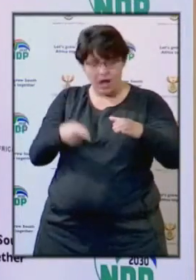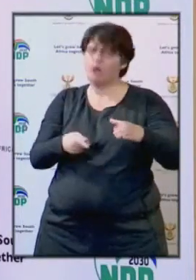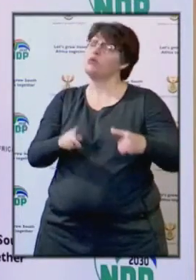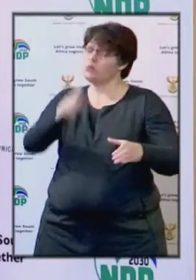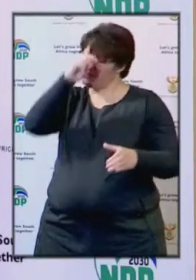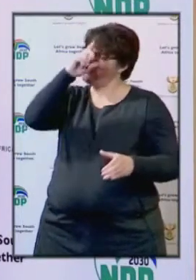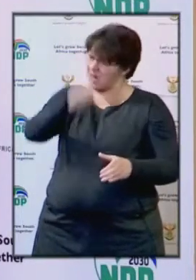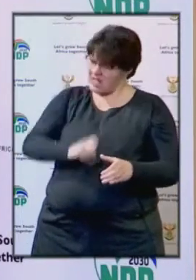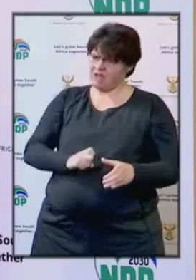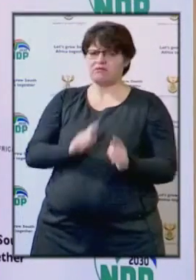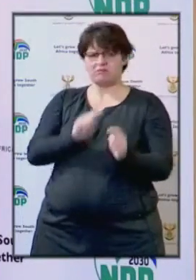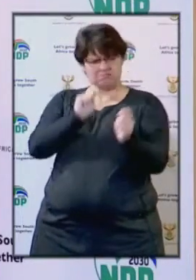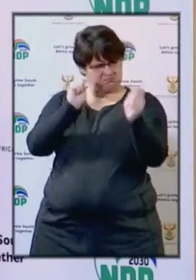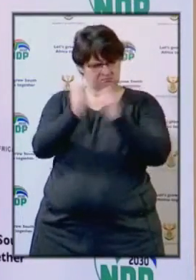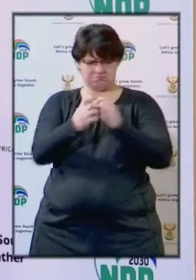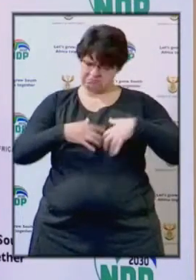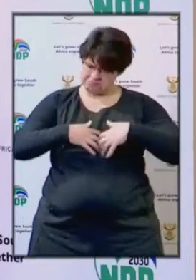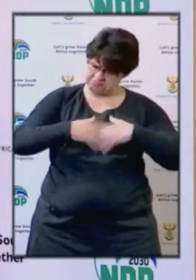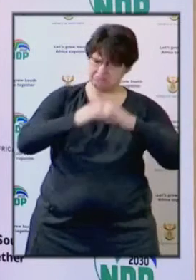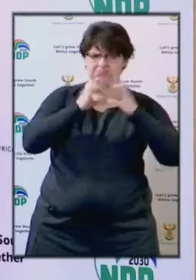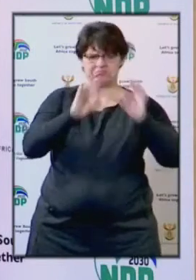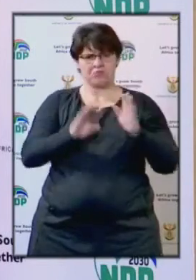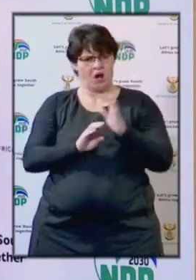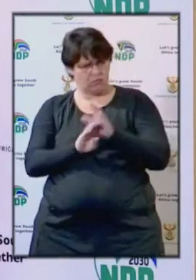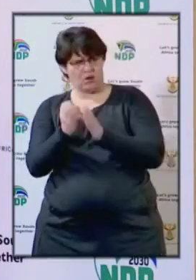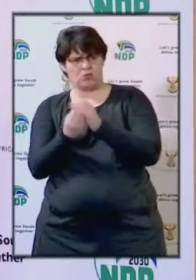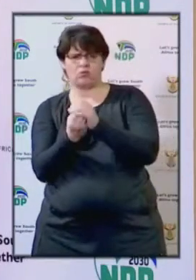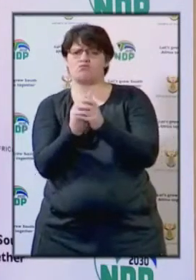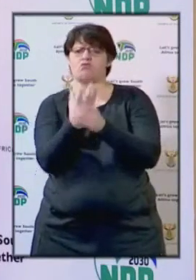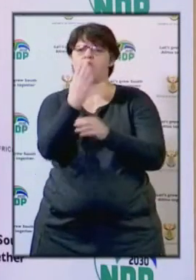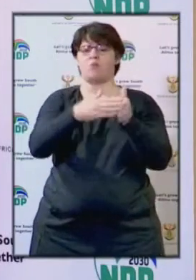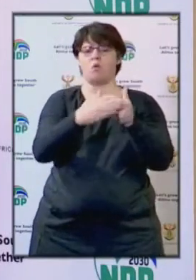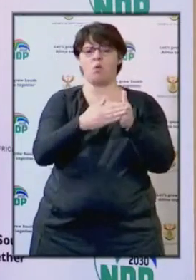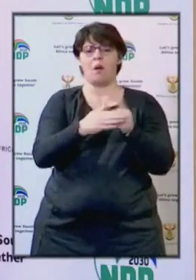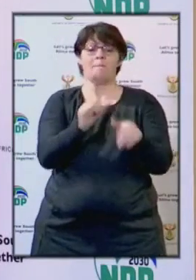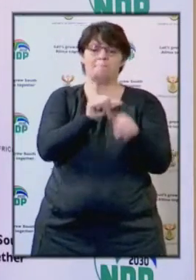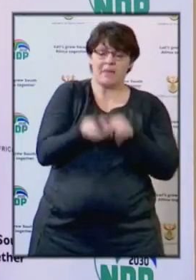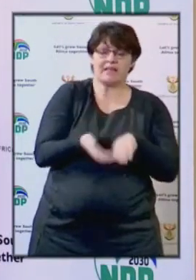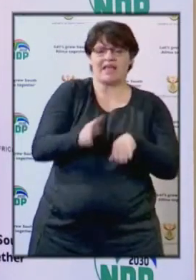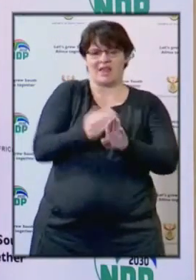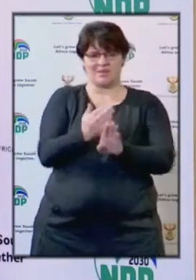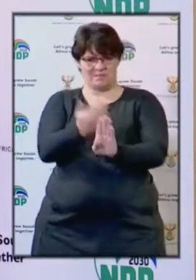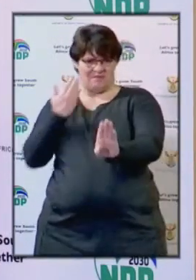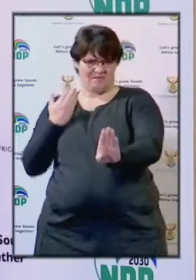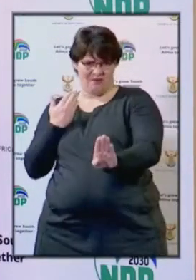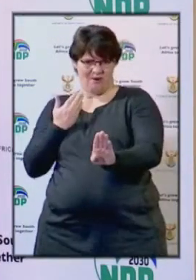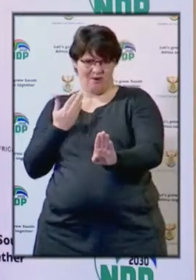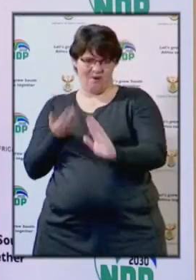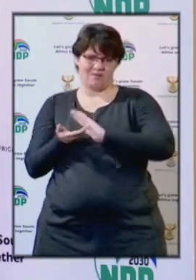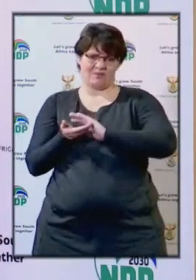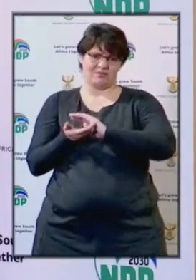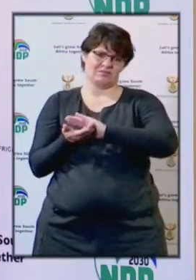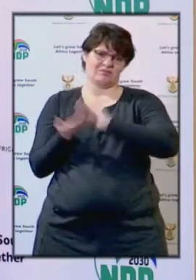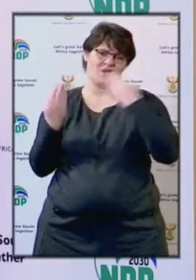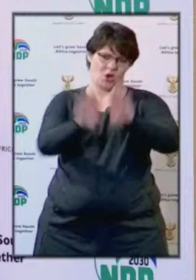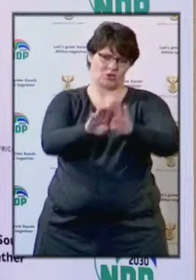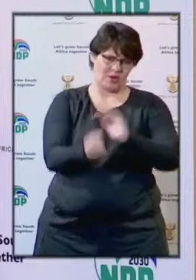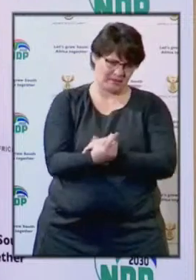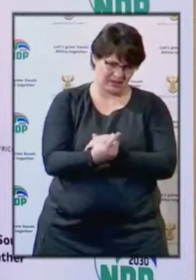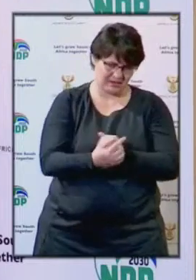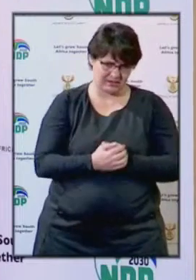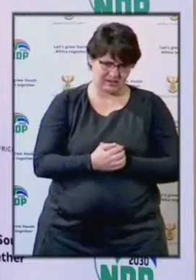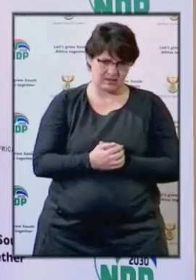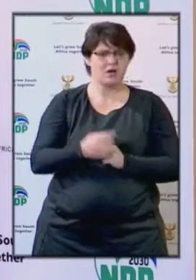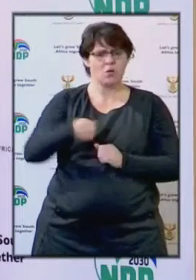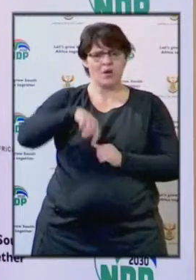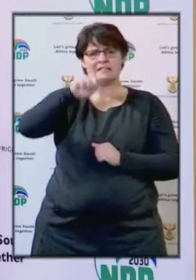recover and grow beyond the levels it achieved before the crisis. I have tasked as SAT CEO with driving the